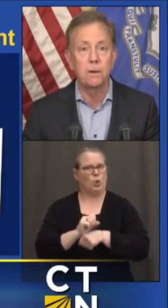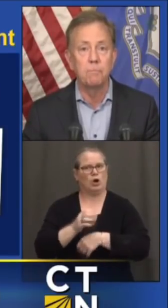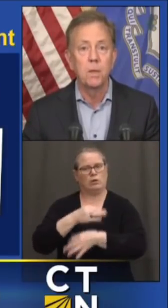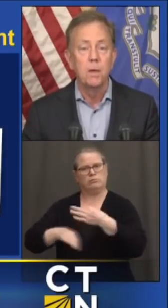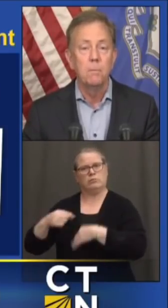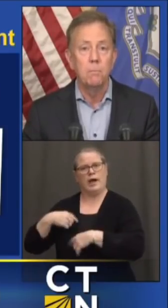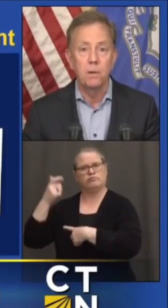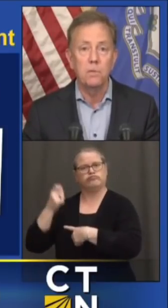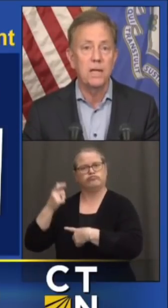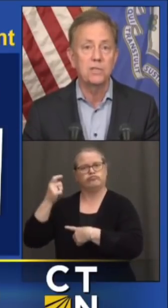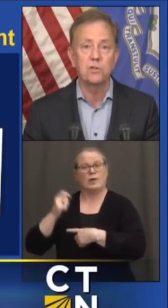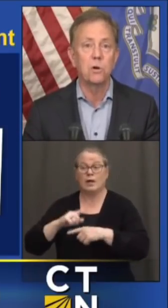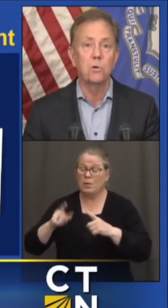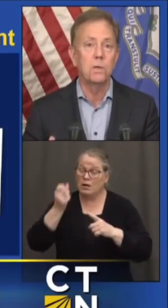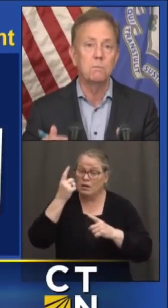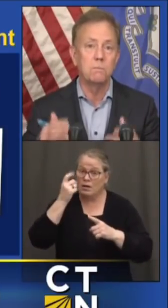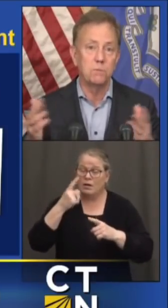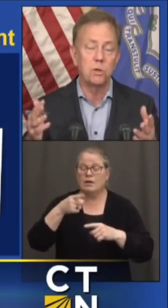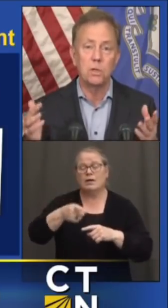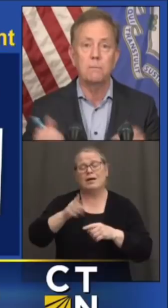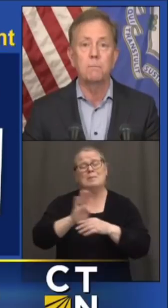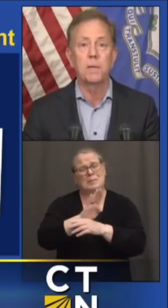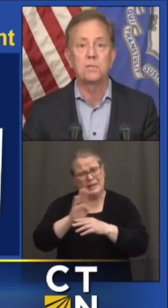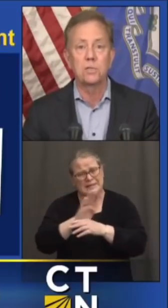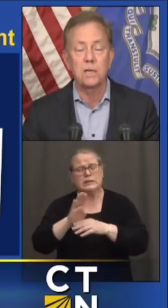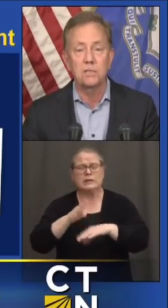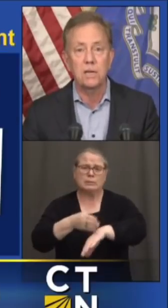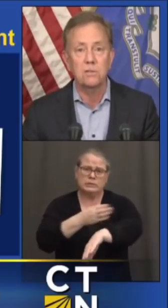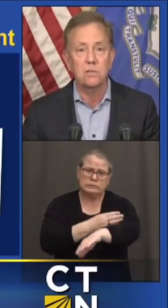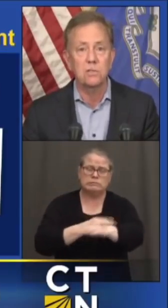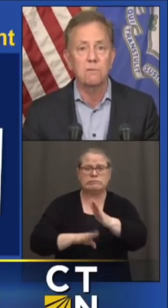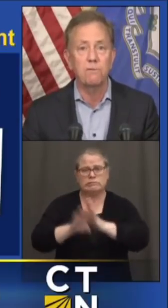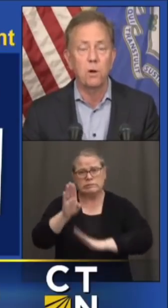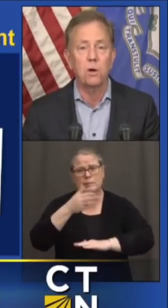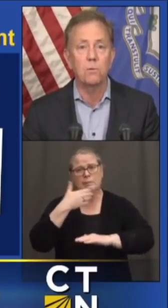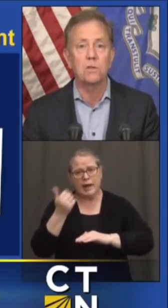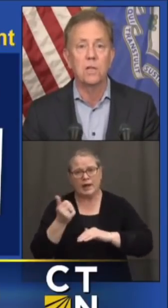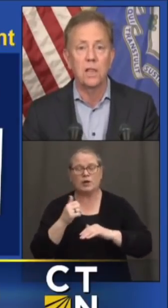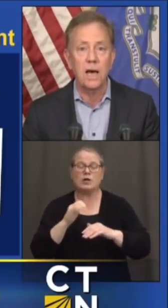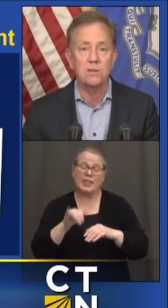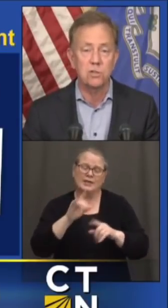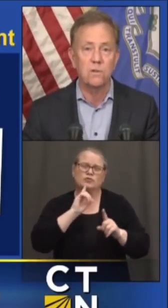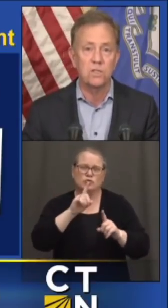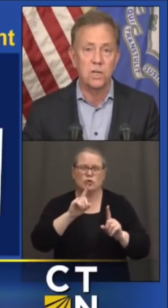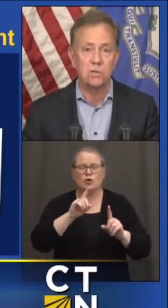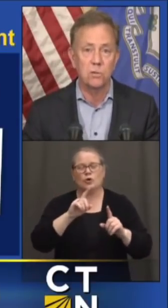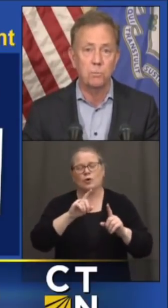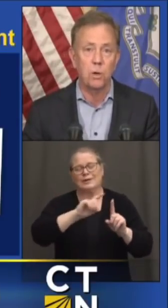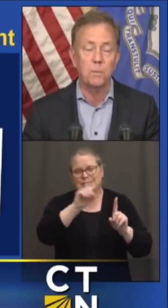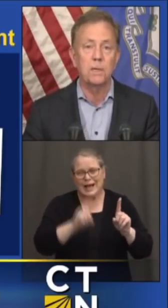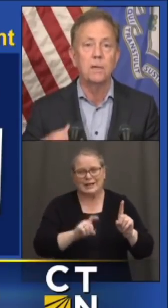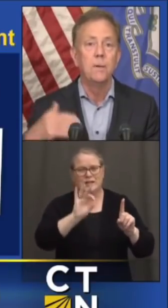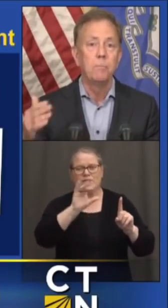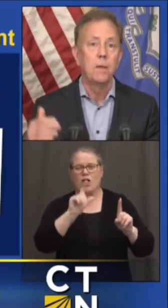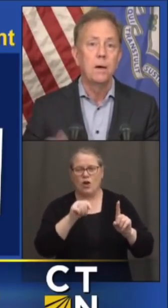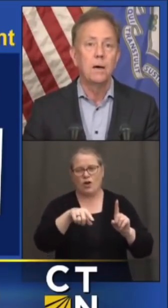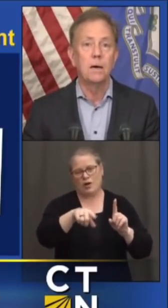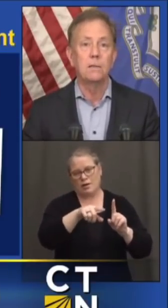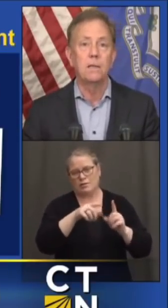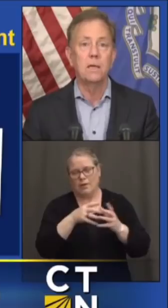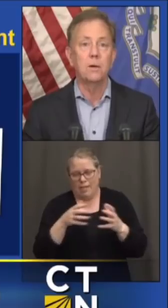last month. That's true, and certainly in places like Texas and Florida where there's a lot of service sector employment,